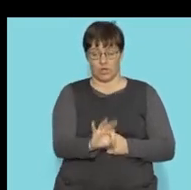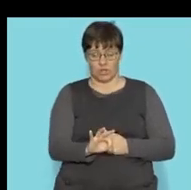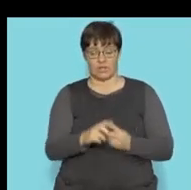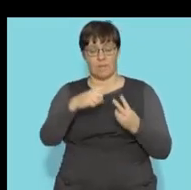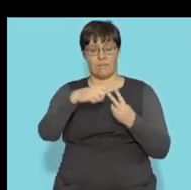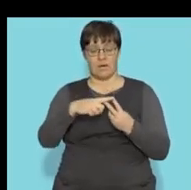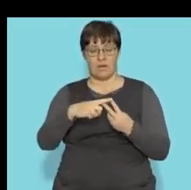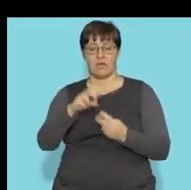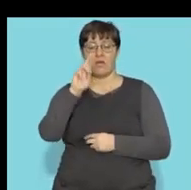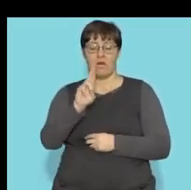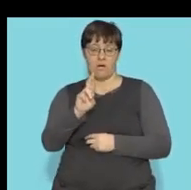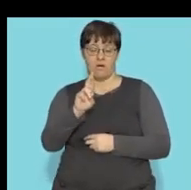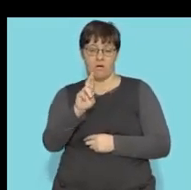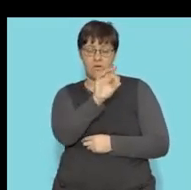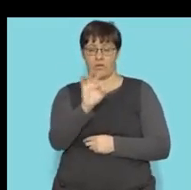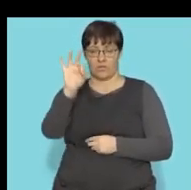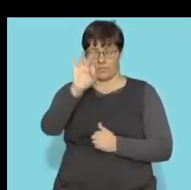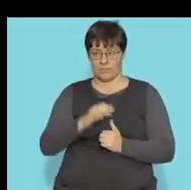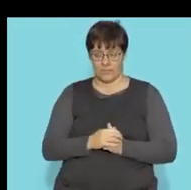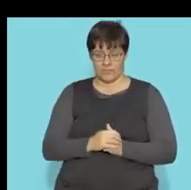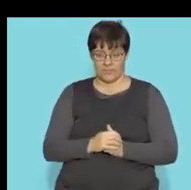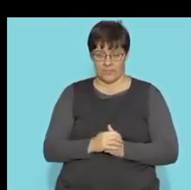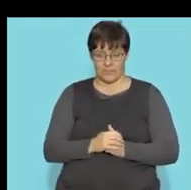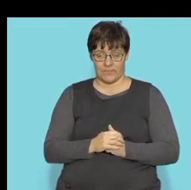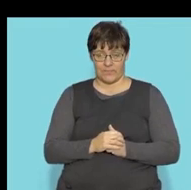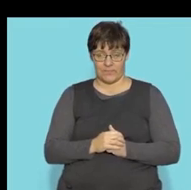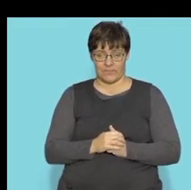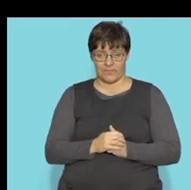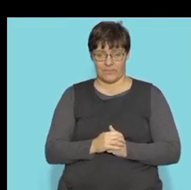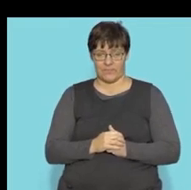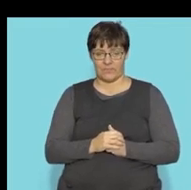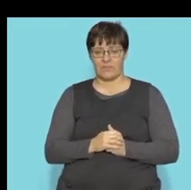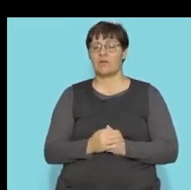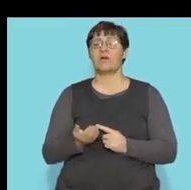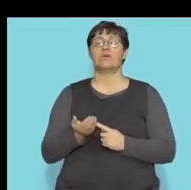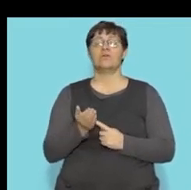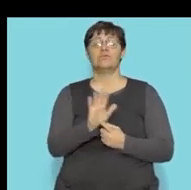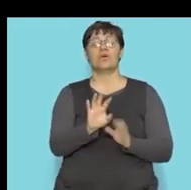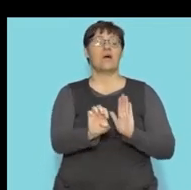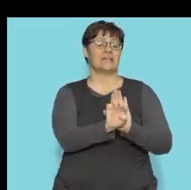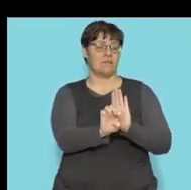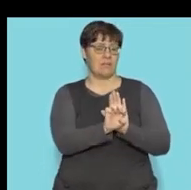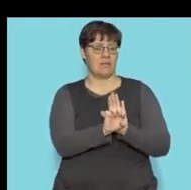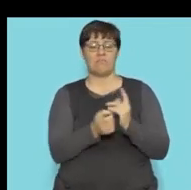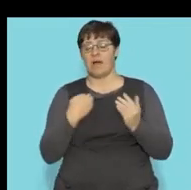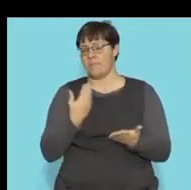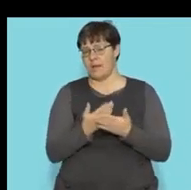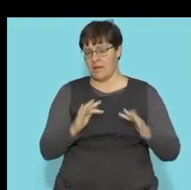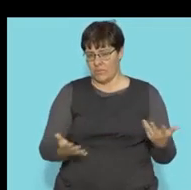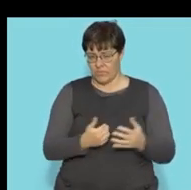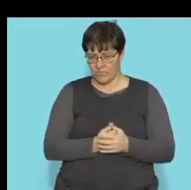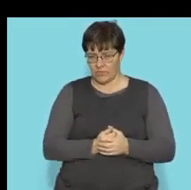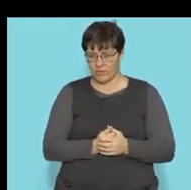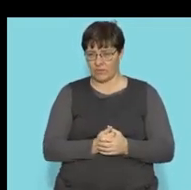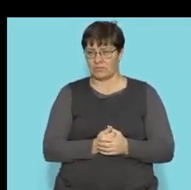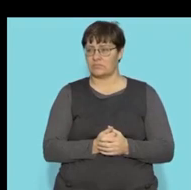pi r cubed. Great. So I'm quickly going to show you an example of how this can apply.